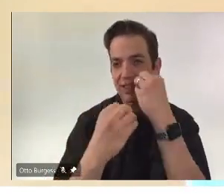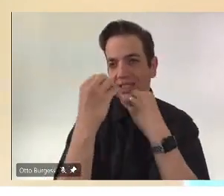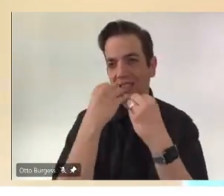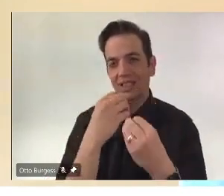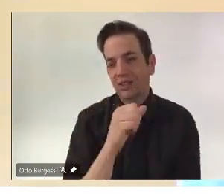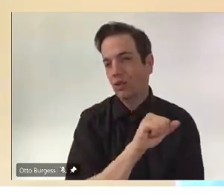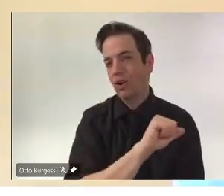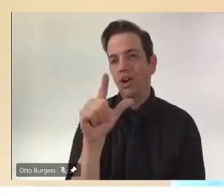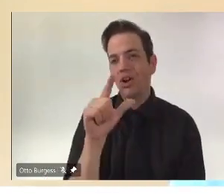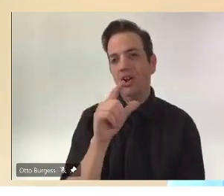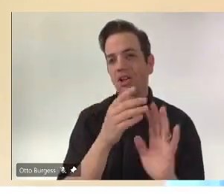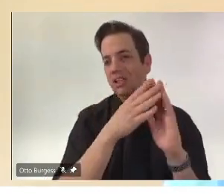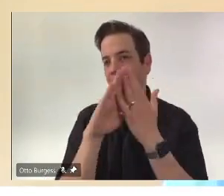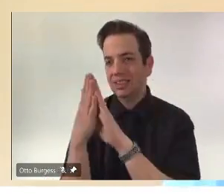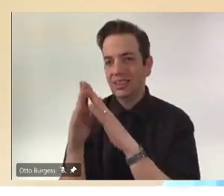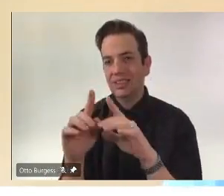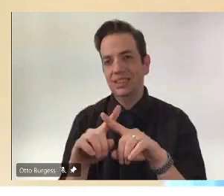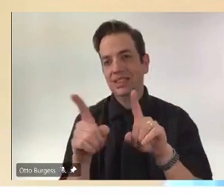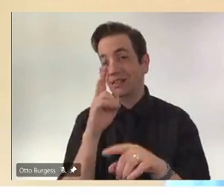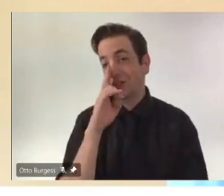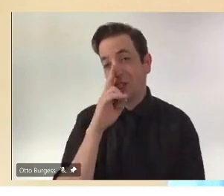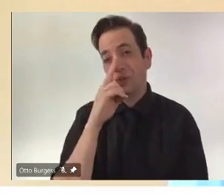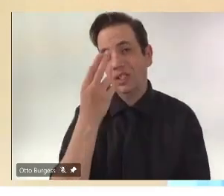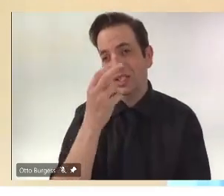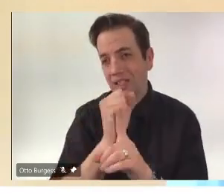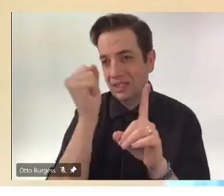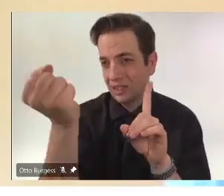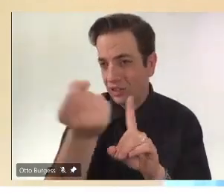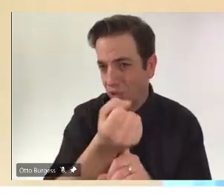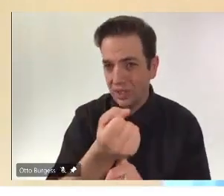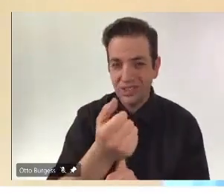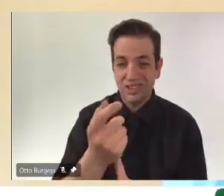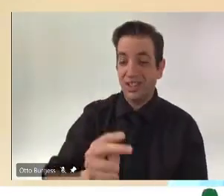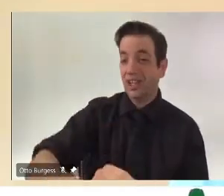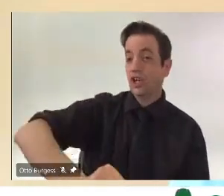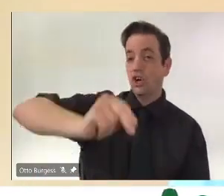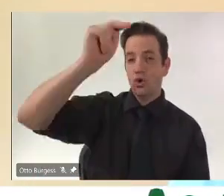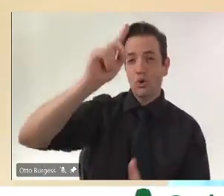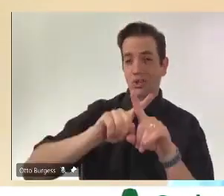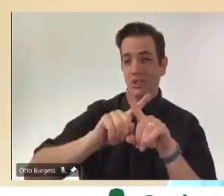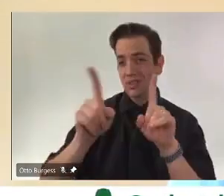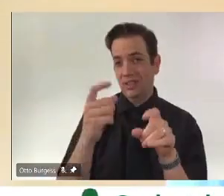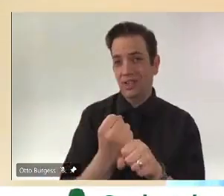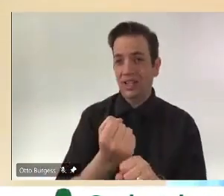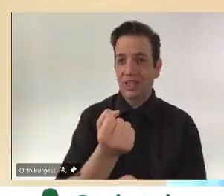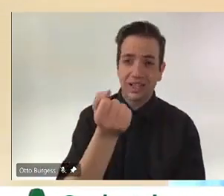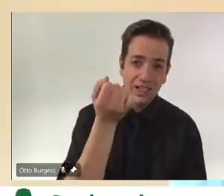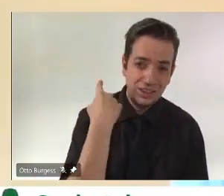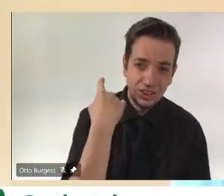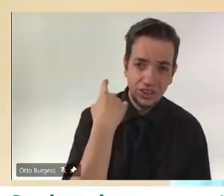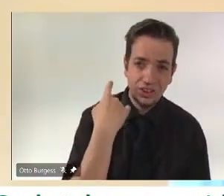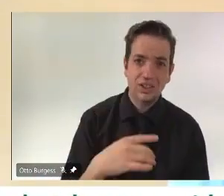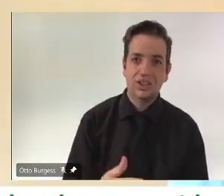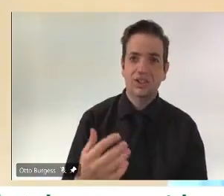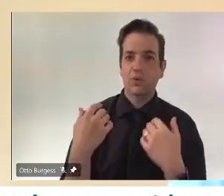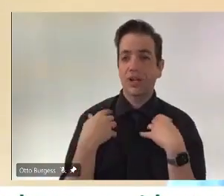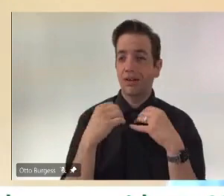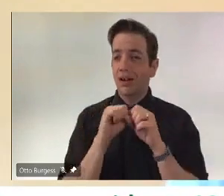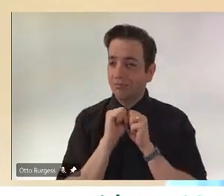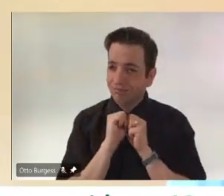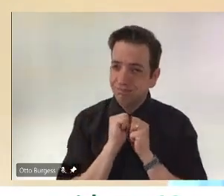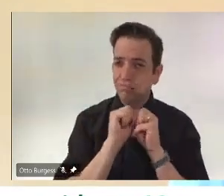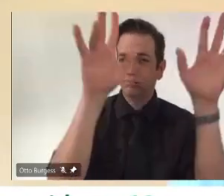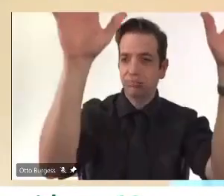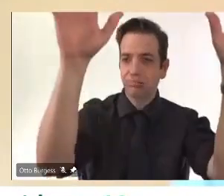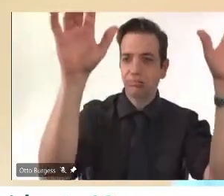in the far north, we had unique challenges in the far north west last year that, you know, surged through with SHA and testing and